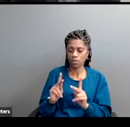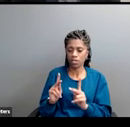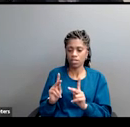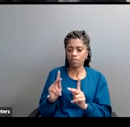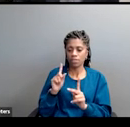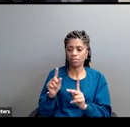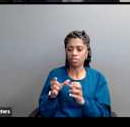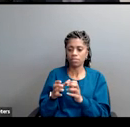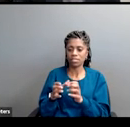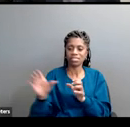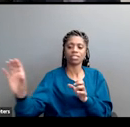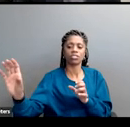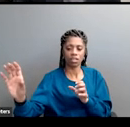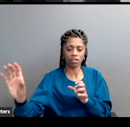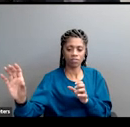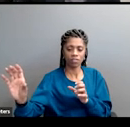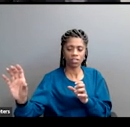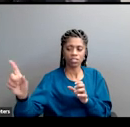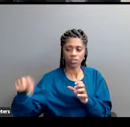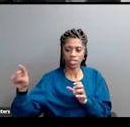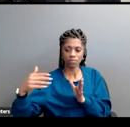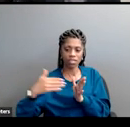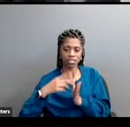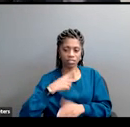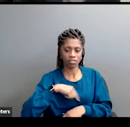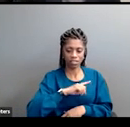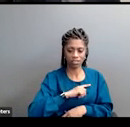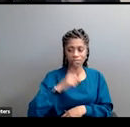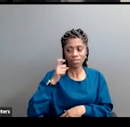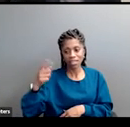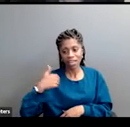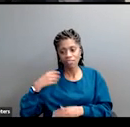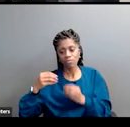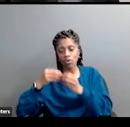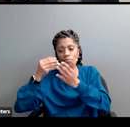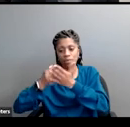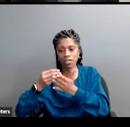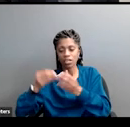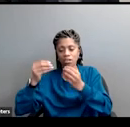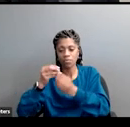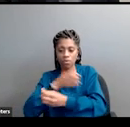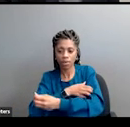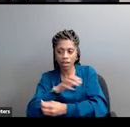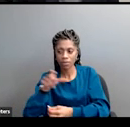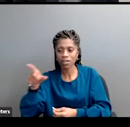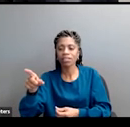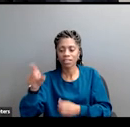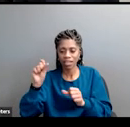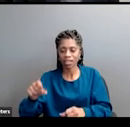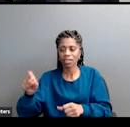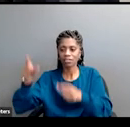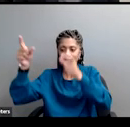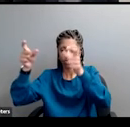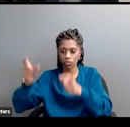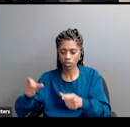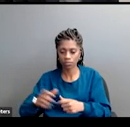fight them. It's a strategy that succeeds by promoting white over people of color hierarchy. In